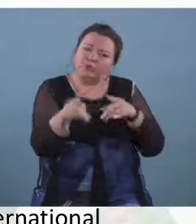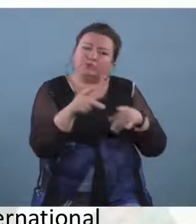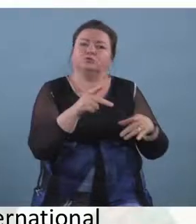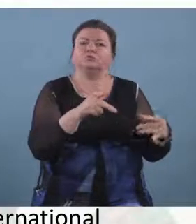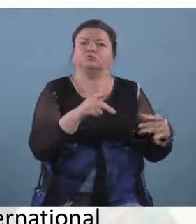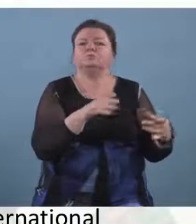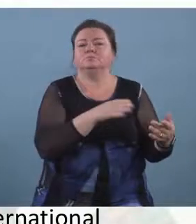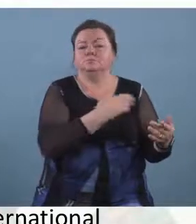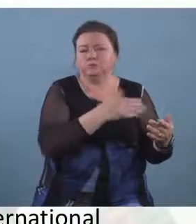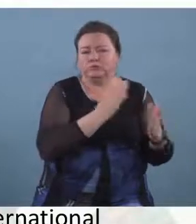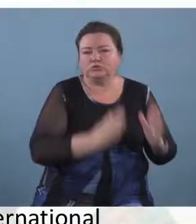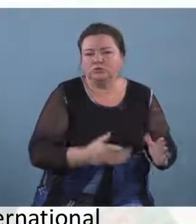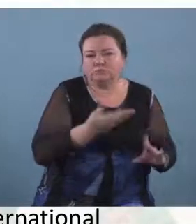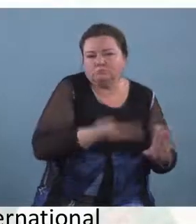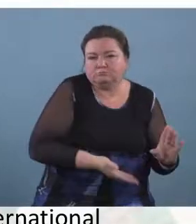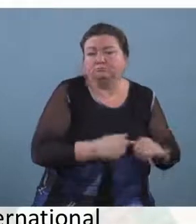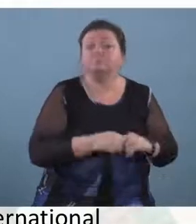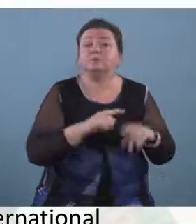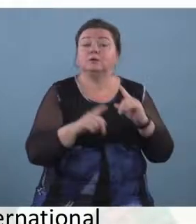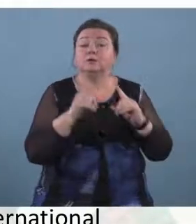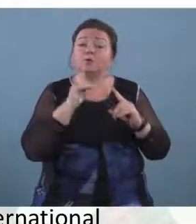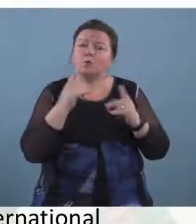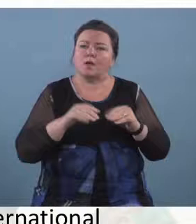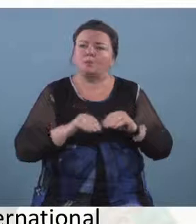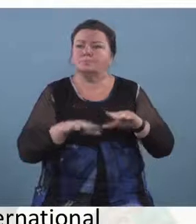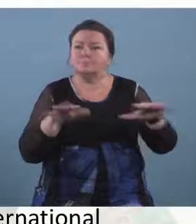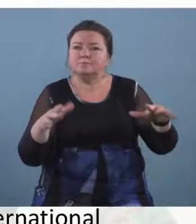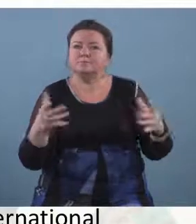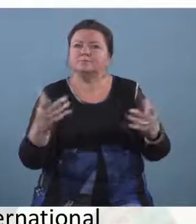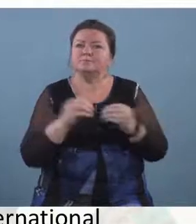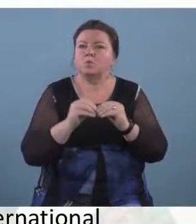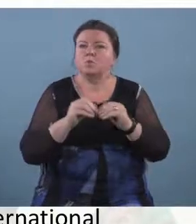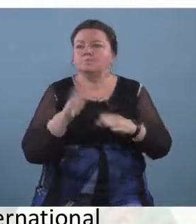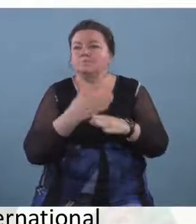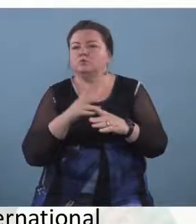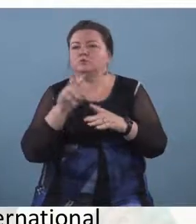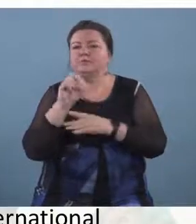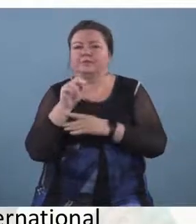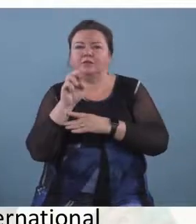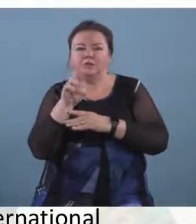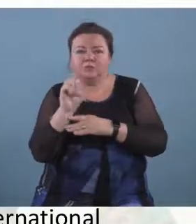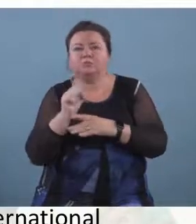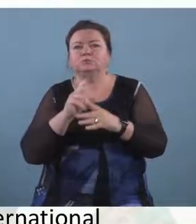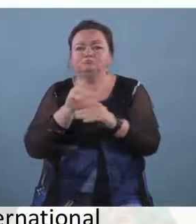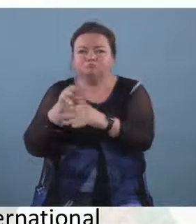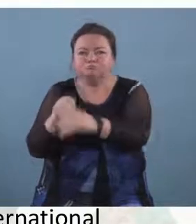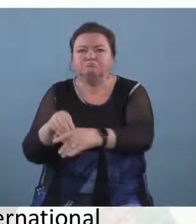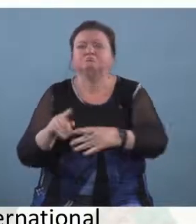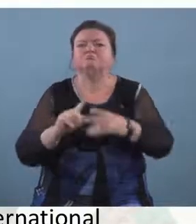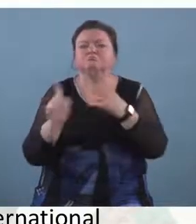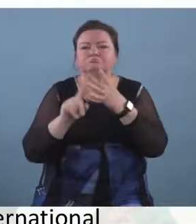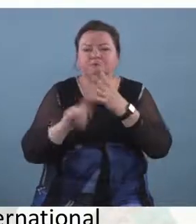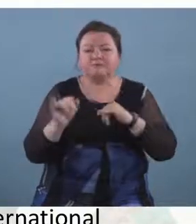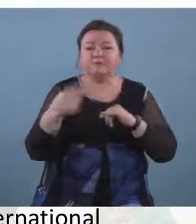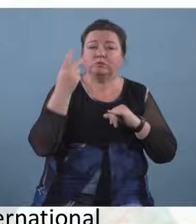we want to break into music venues so it's very very rare that you rather